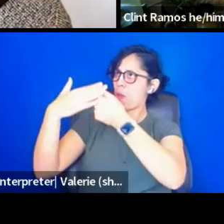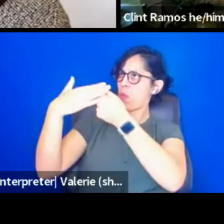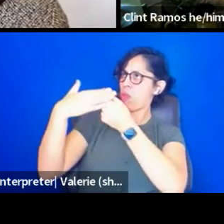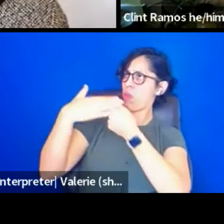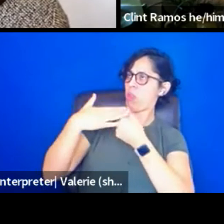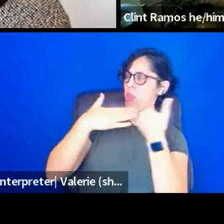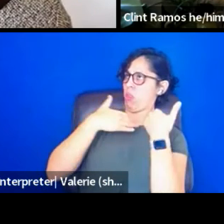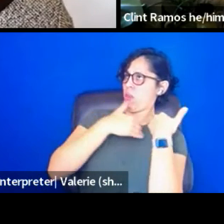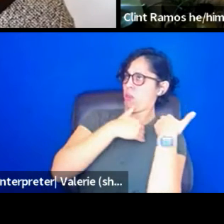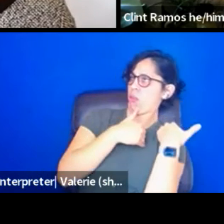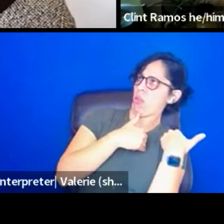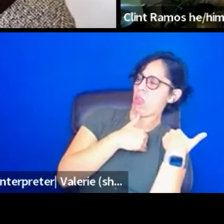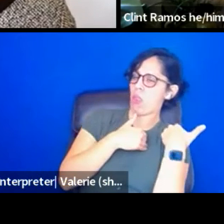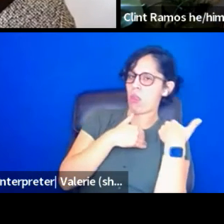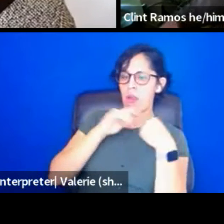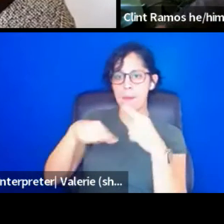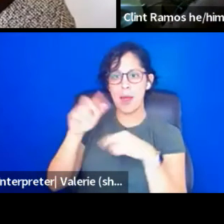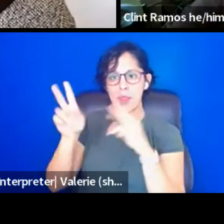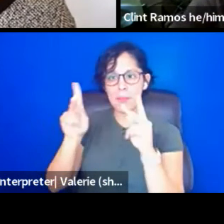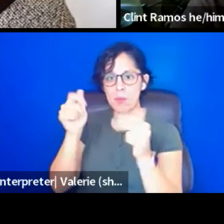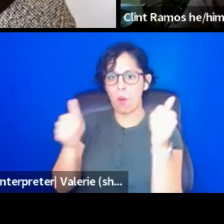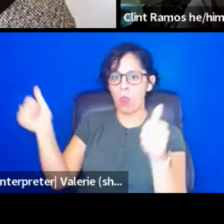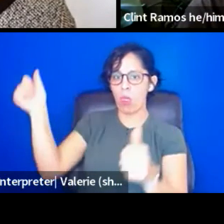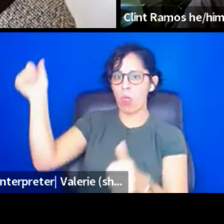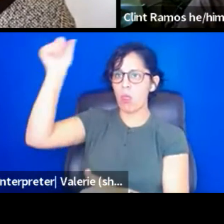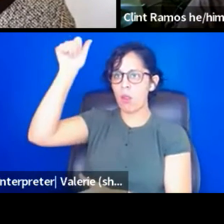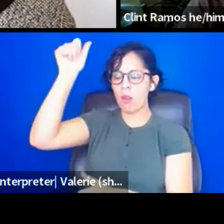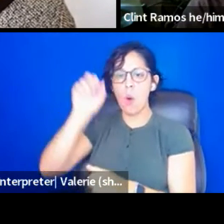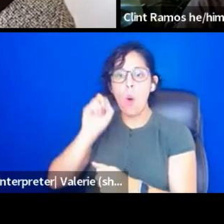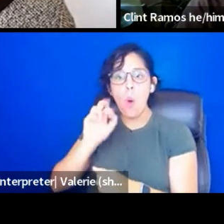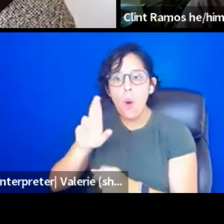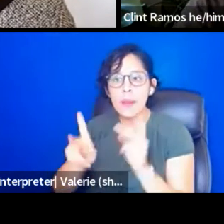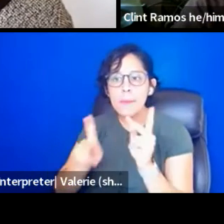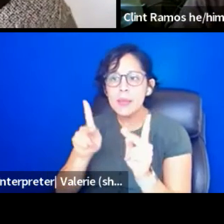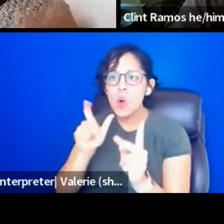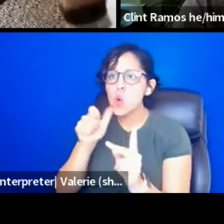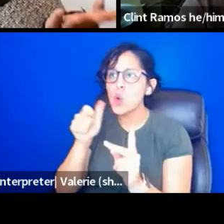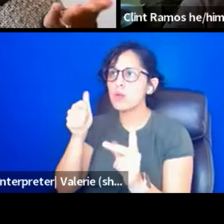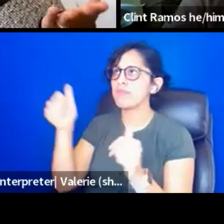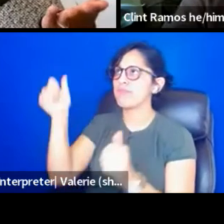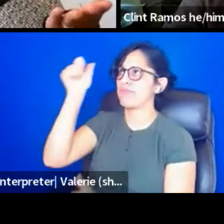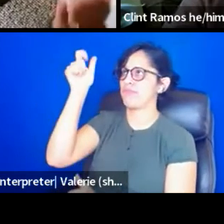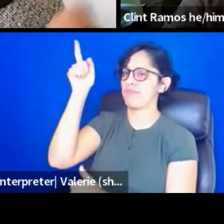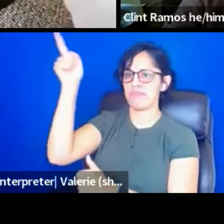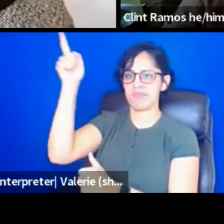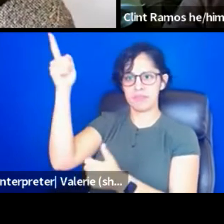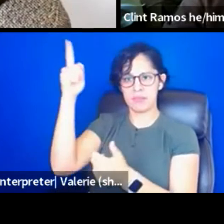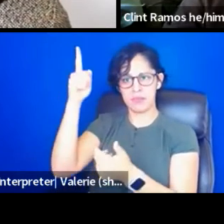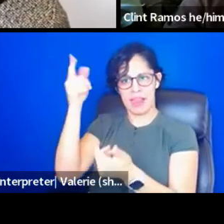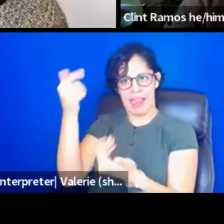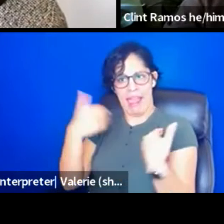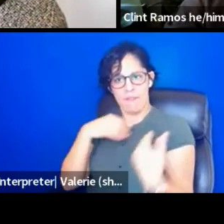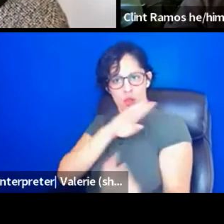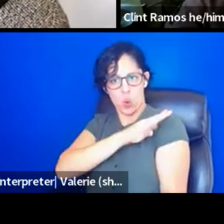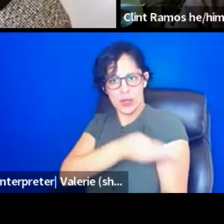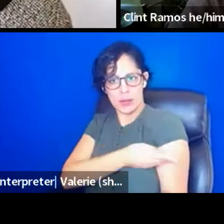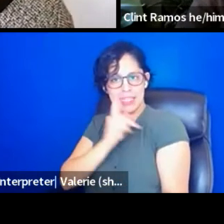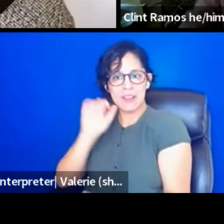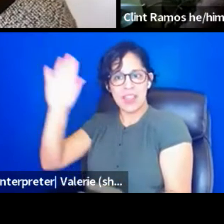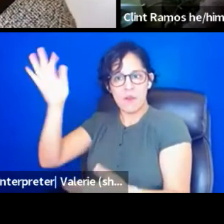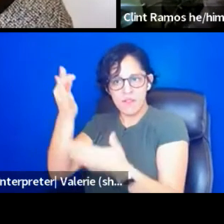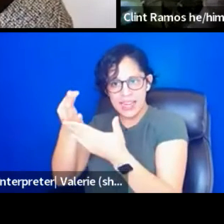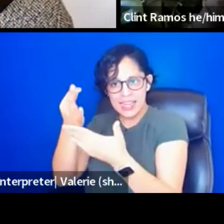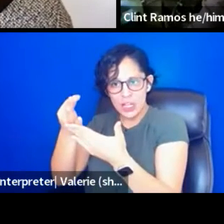of people you have to answer to, who are present in your space because of their financial contribution, and not because of their support